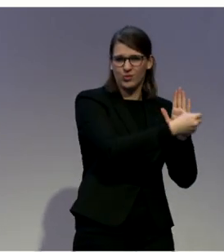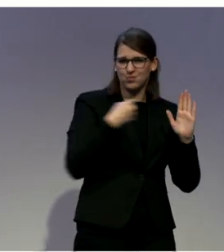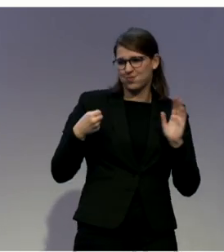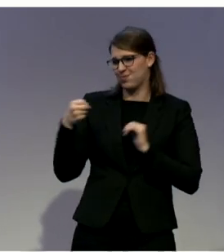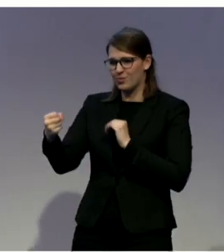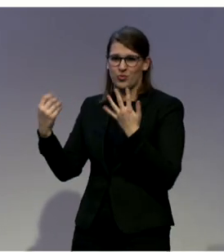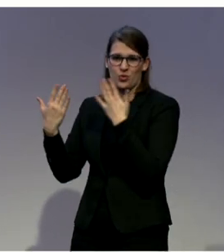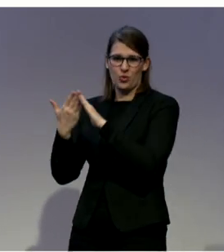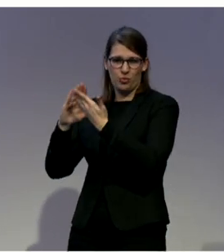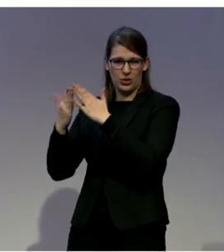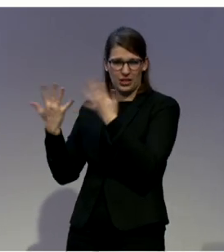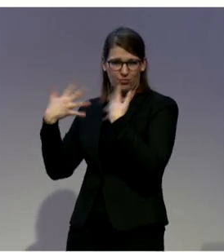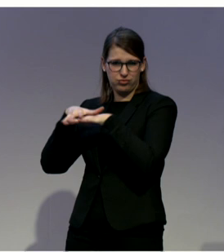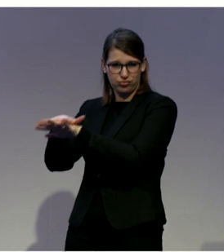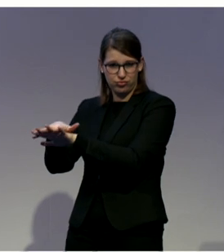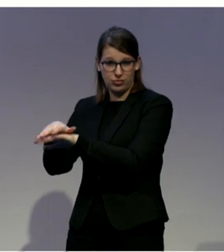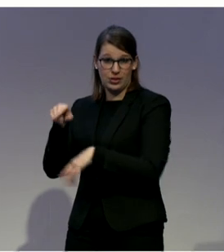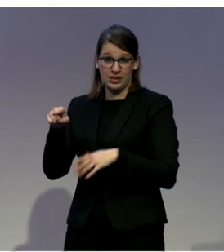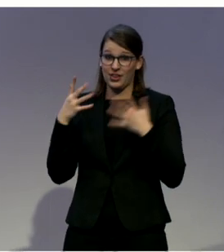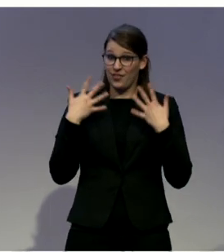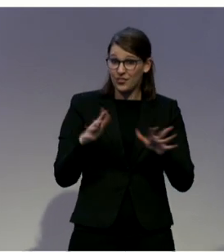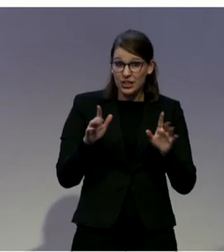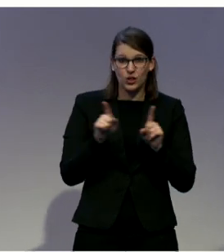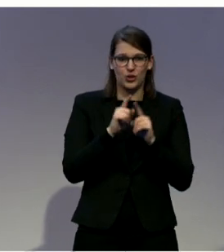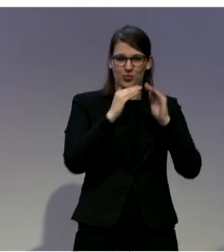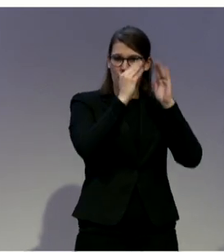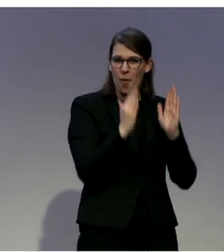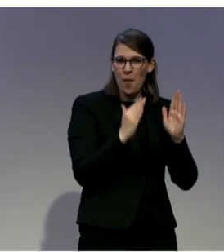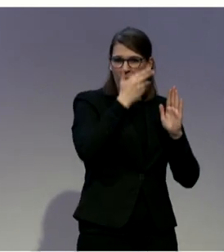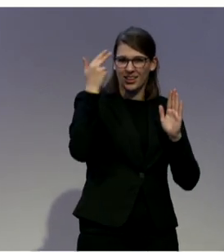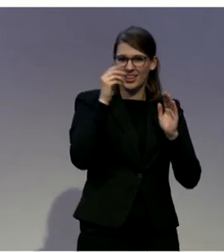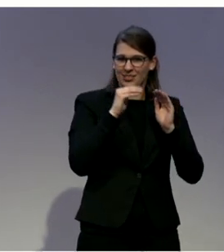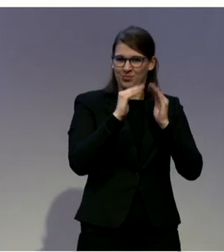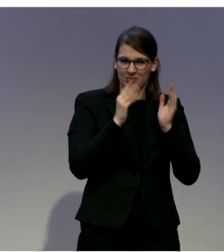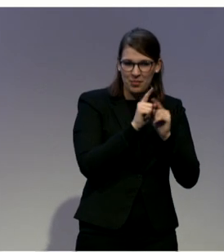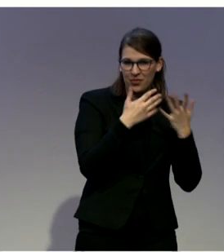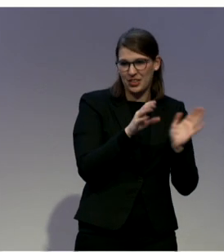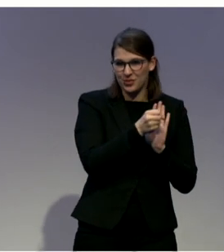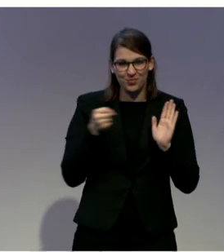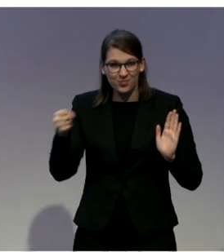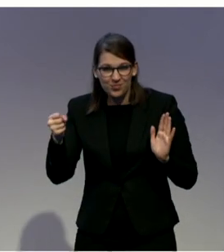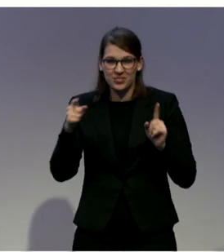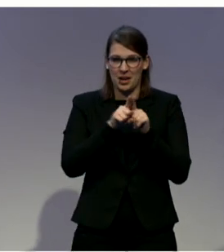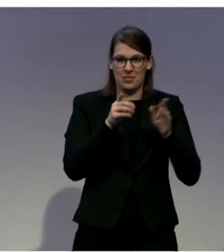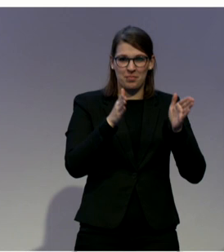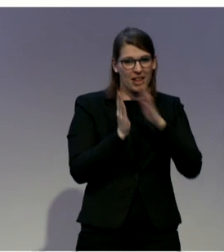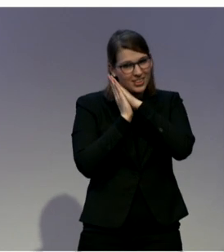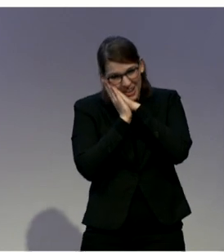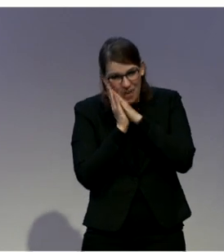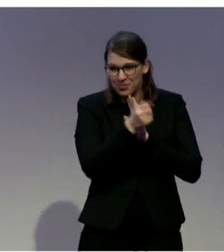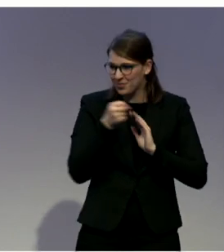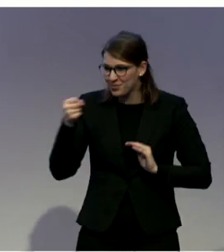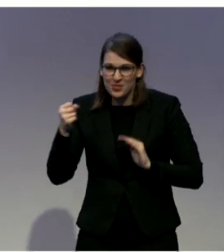changed the addresses, beds. We believe that moving to the community is just